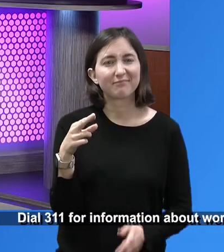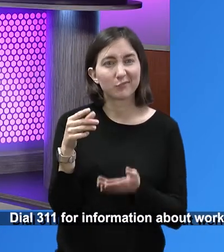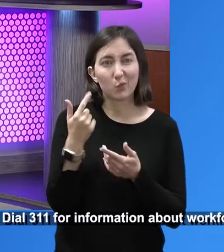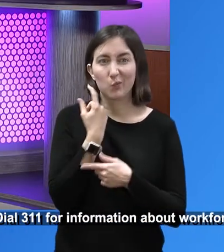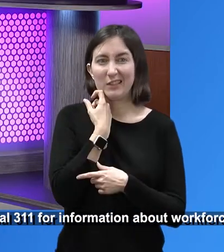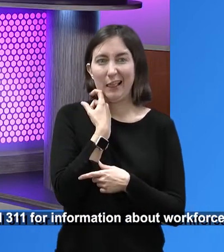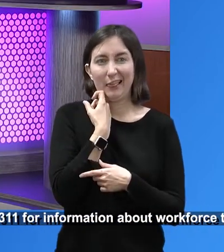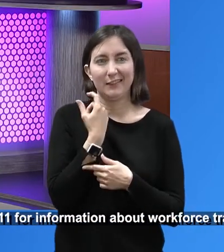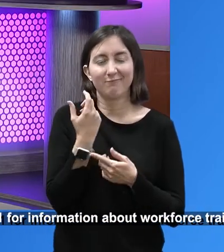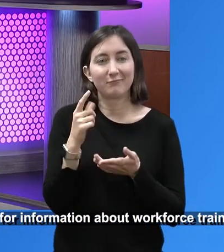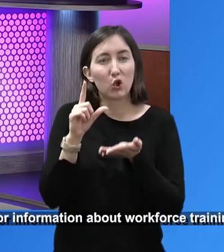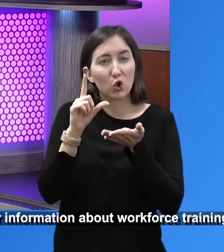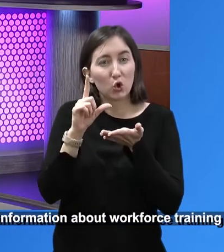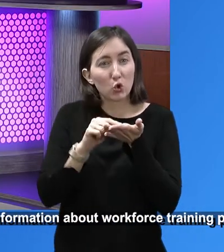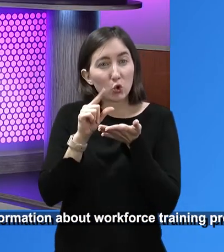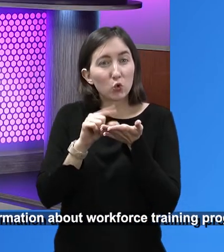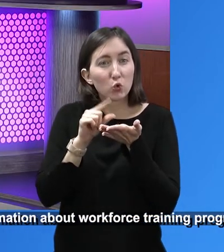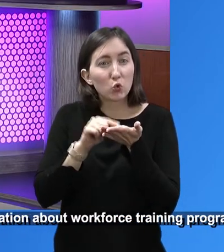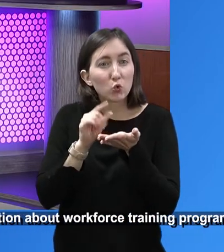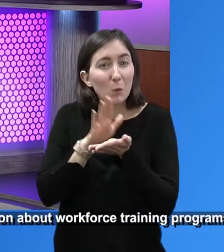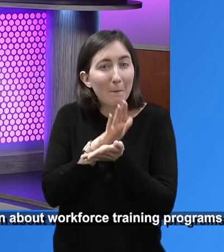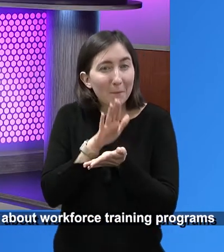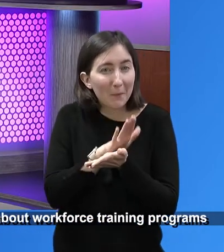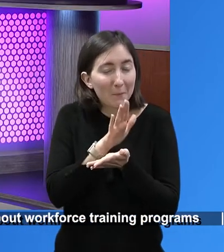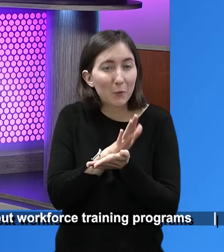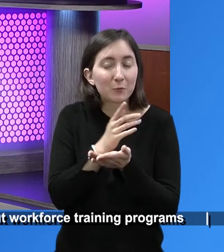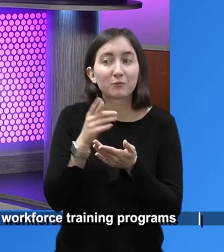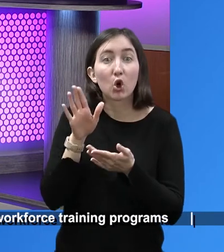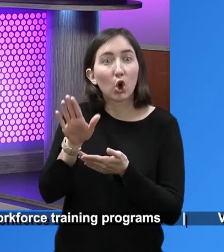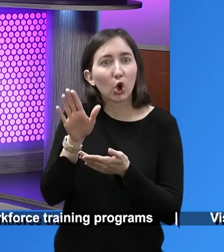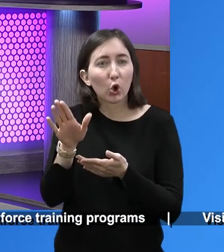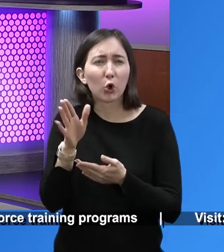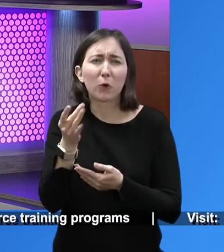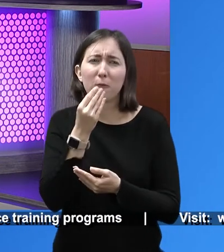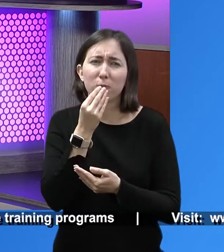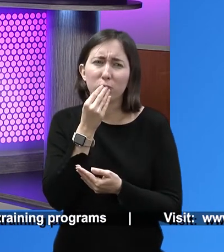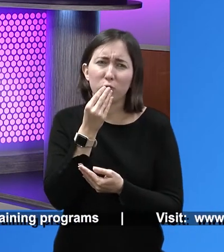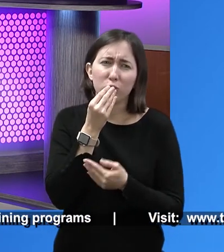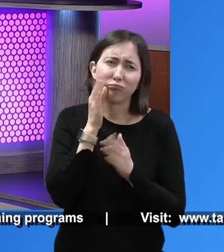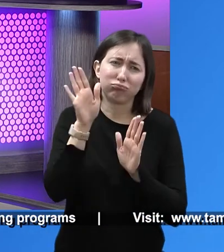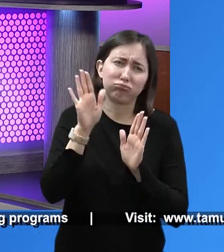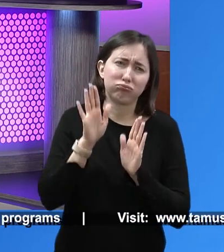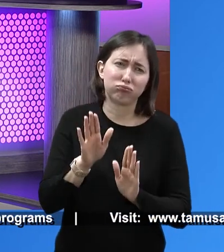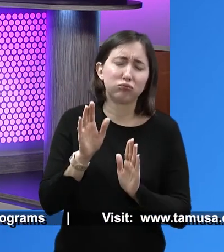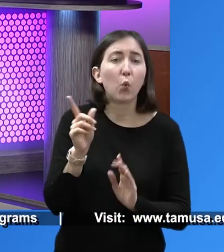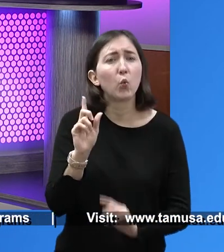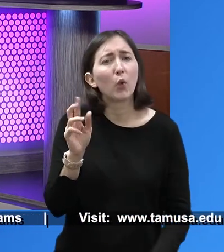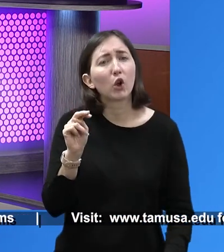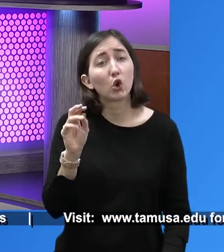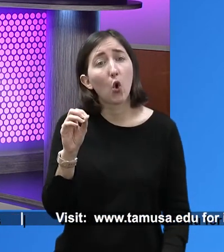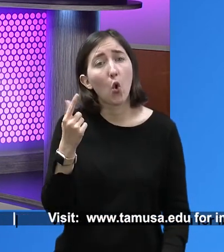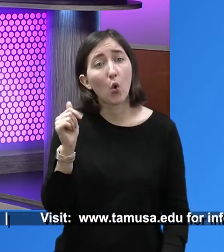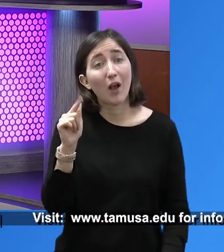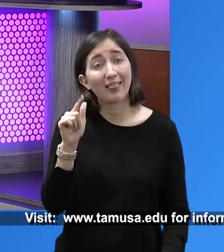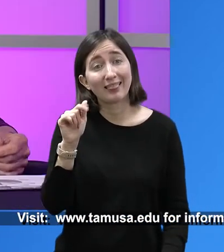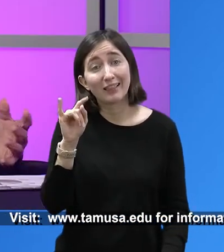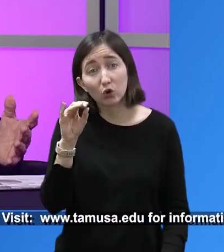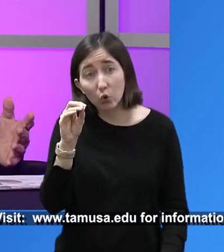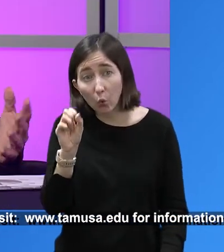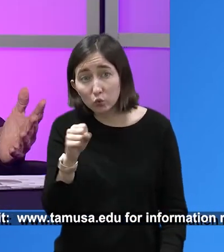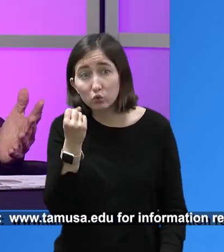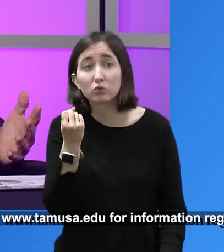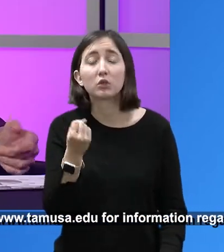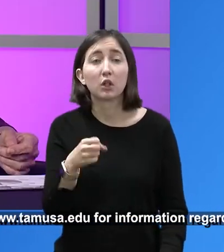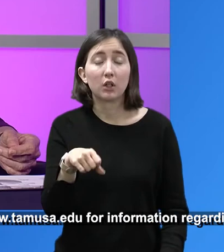Yeah. And, you know, Maria's restaurant, for example, has been in the newspapers recently because, you she has great fideos and